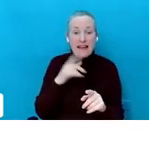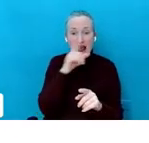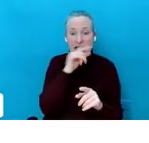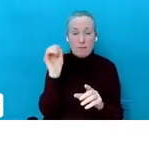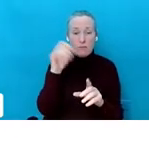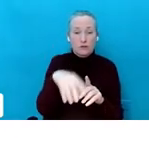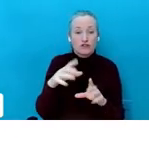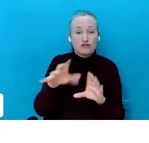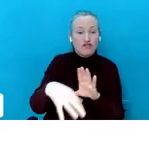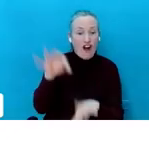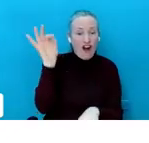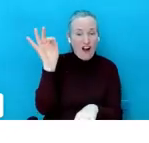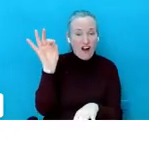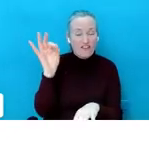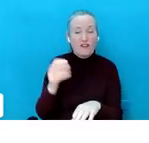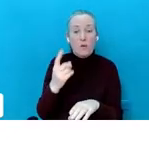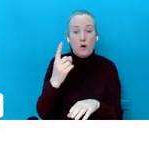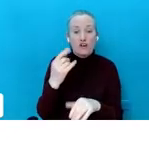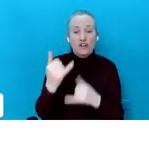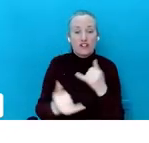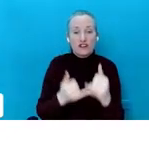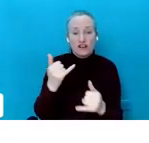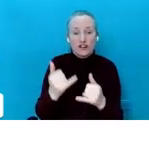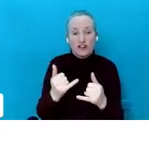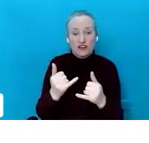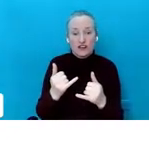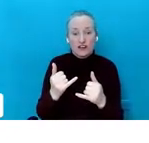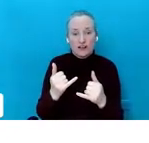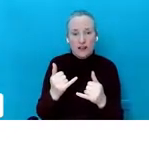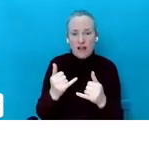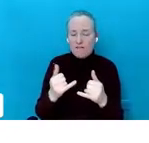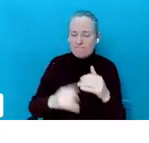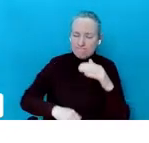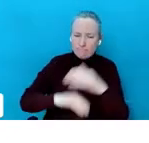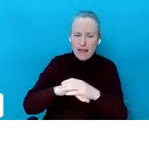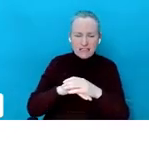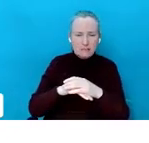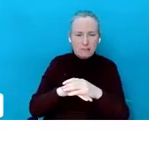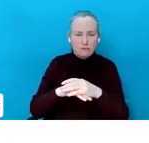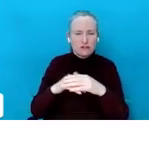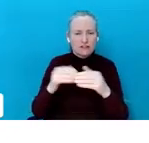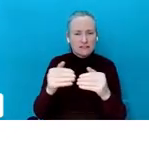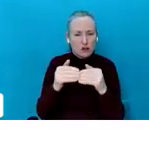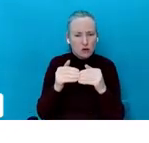a one year maximum security, which is basically antivirus software,